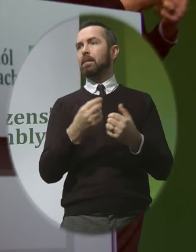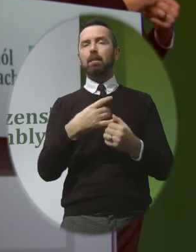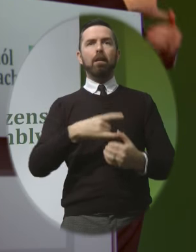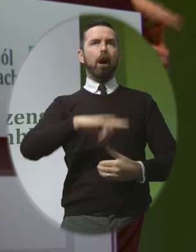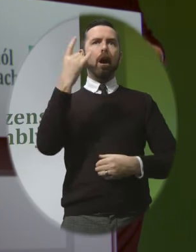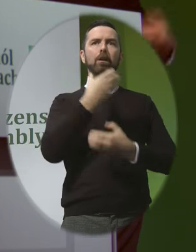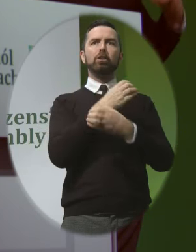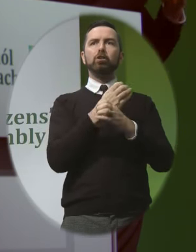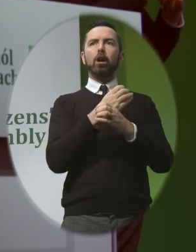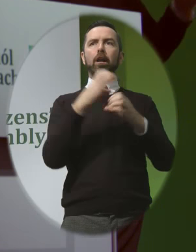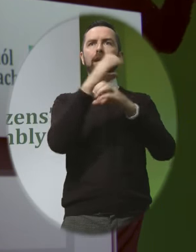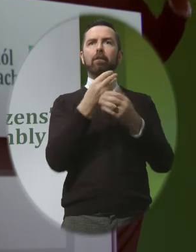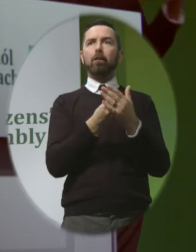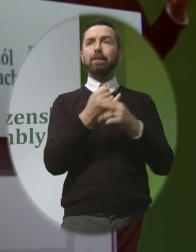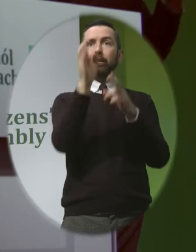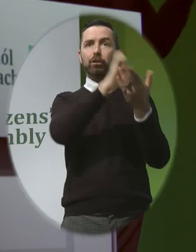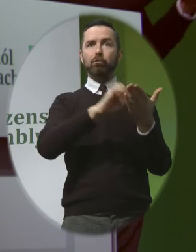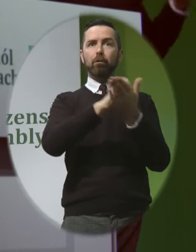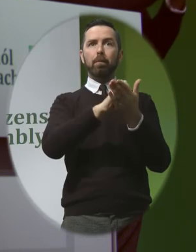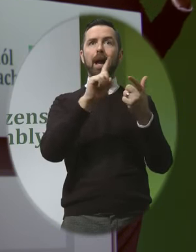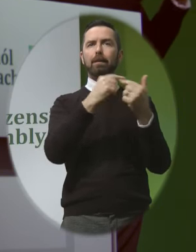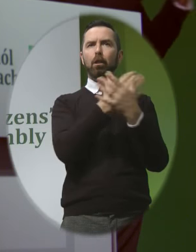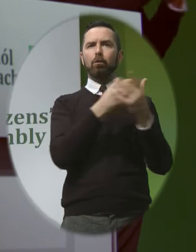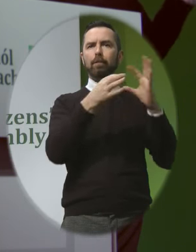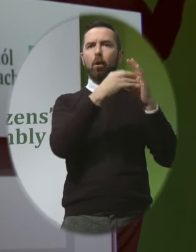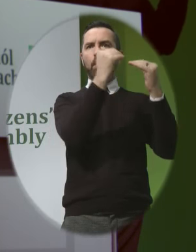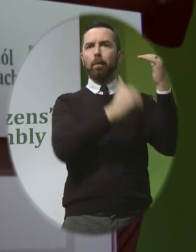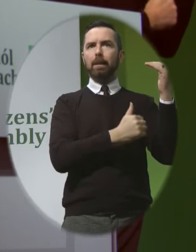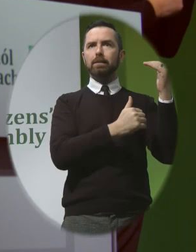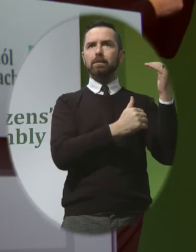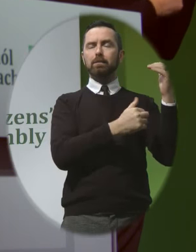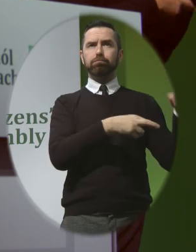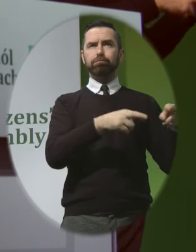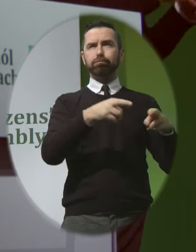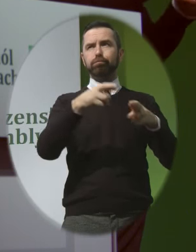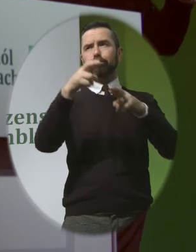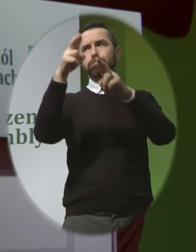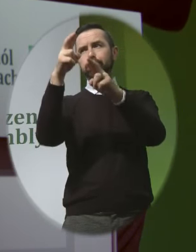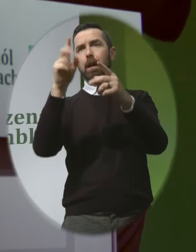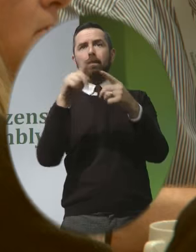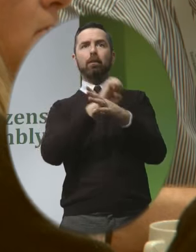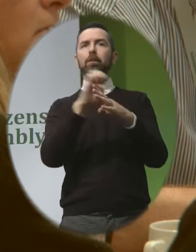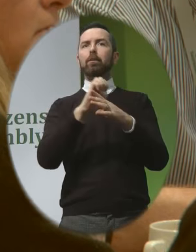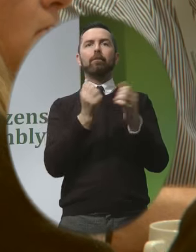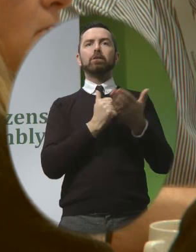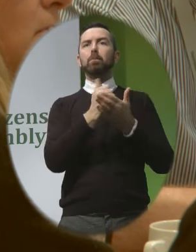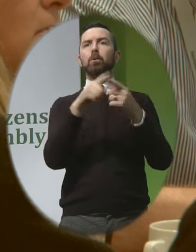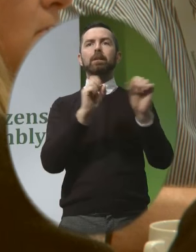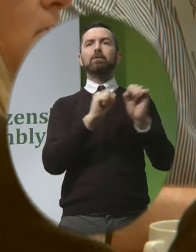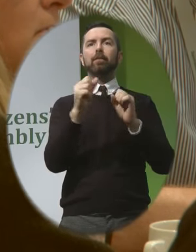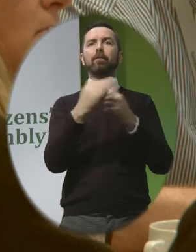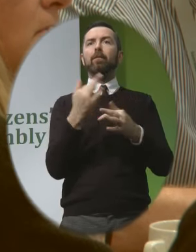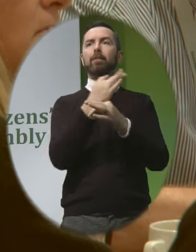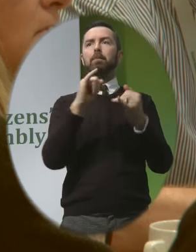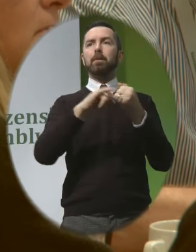a homelessness crisis affecting thousands of families and a lack of supports and services for families raising children with extra needs